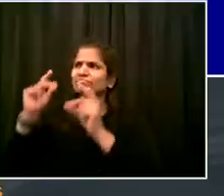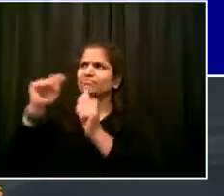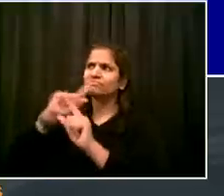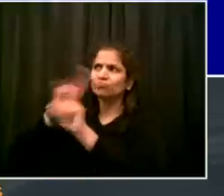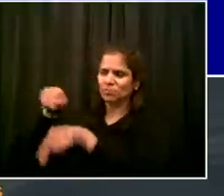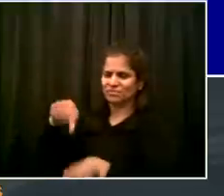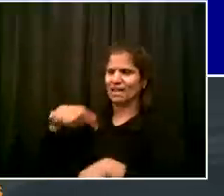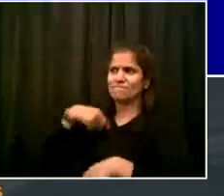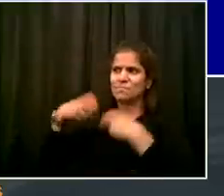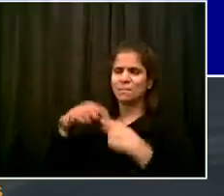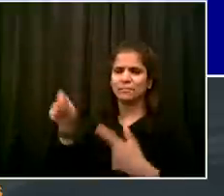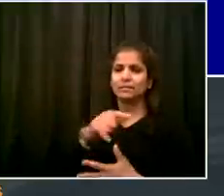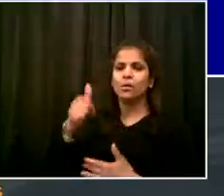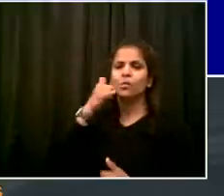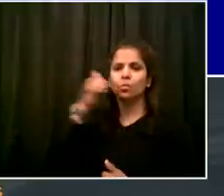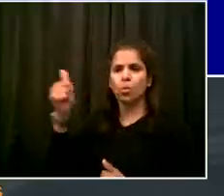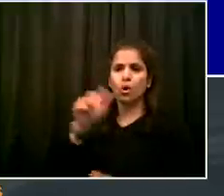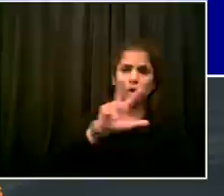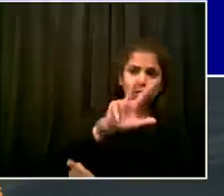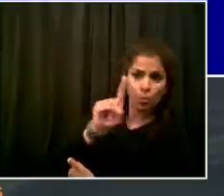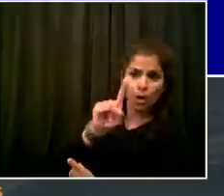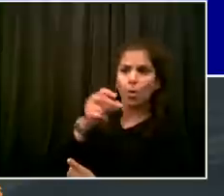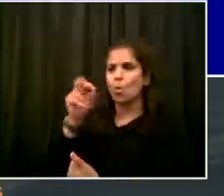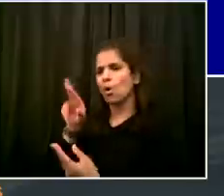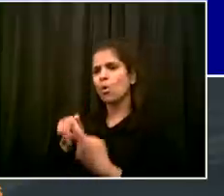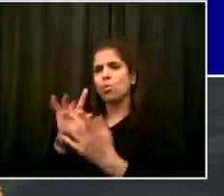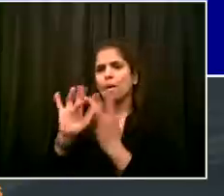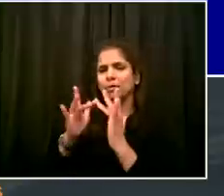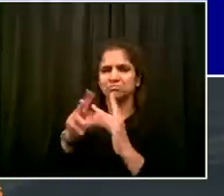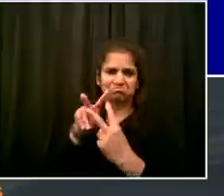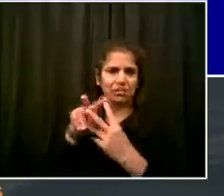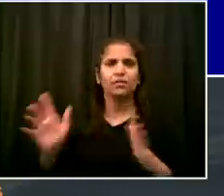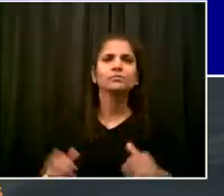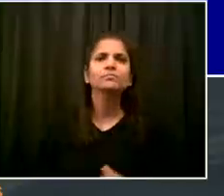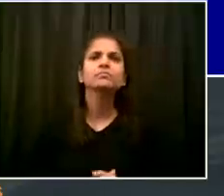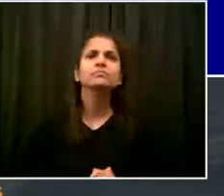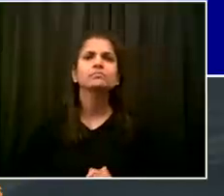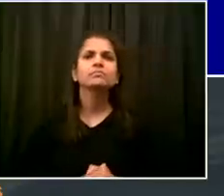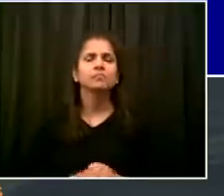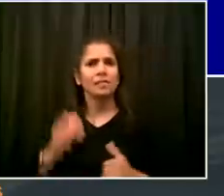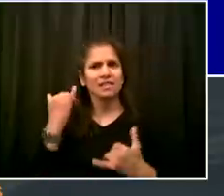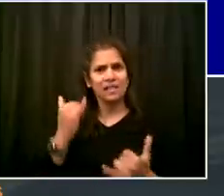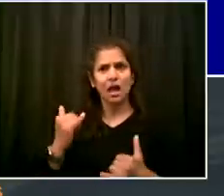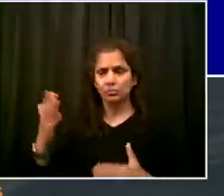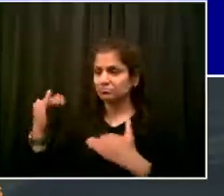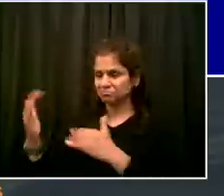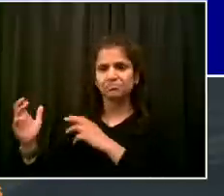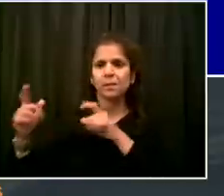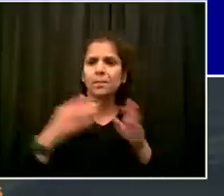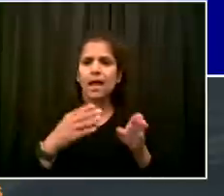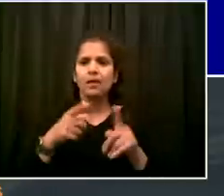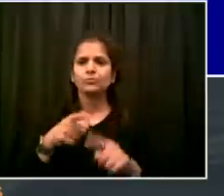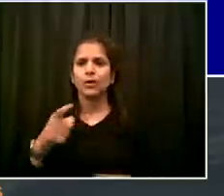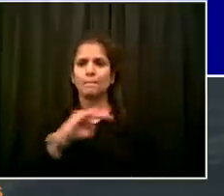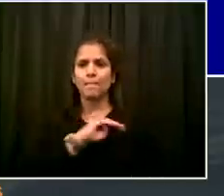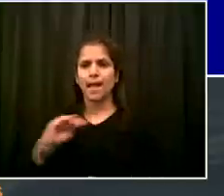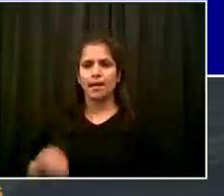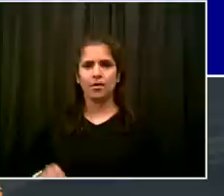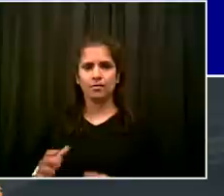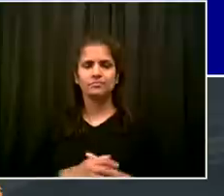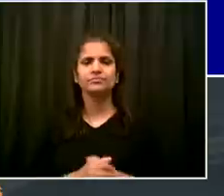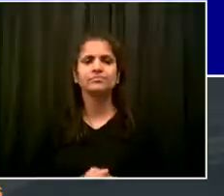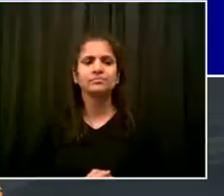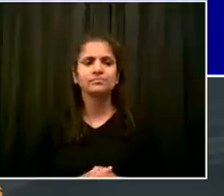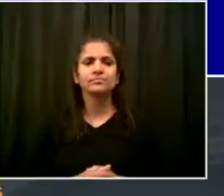on the team. So I want to turn it back to you, Mr. Mayor. Thank you so much, Commissioner. And, Commissioner, again, congratulations to you and your team.